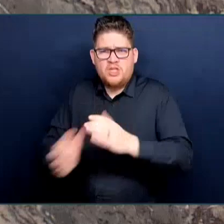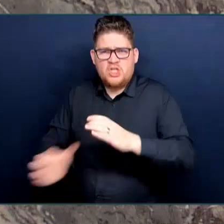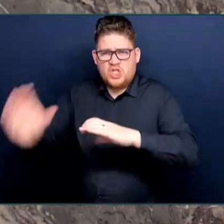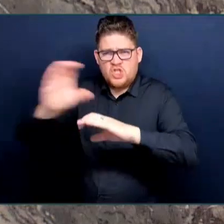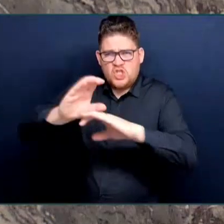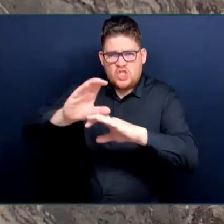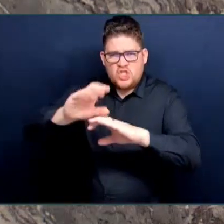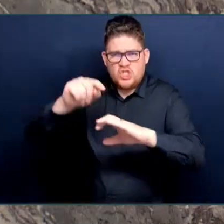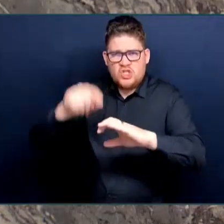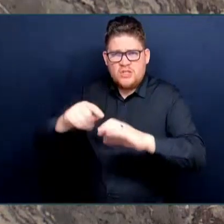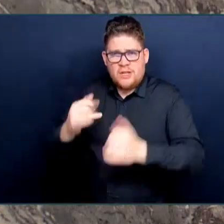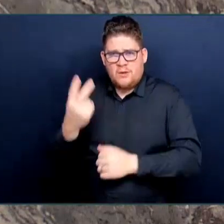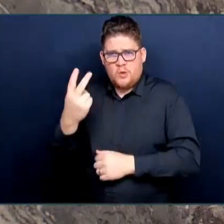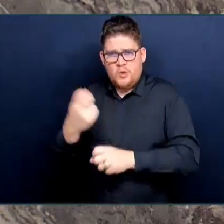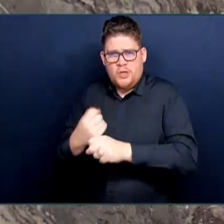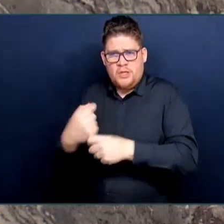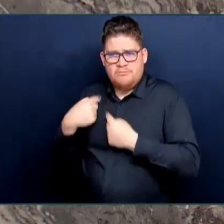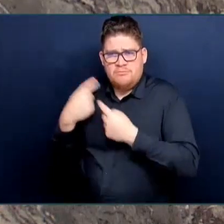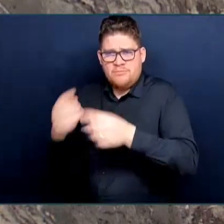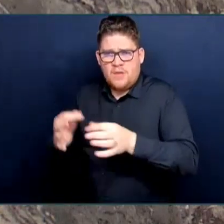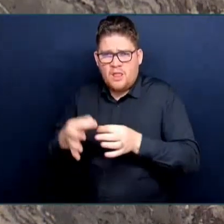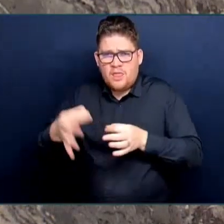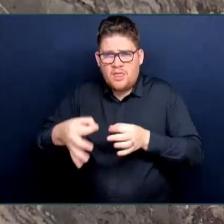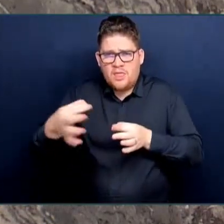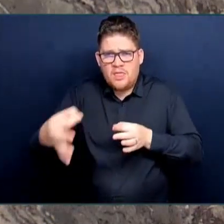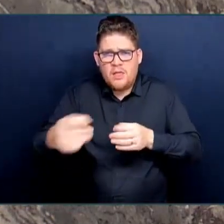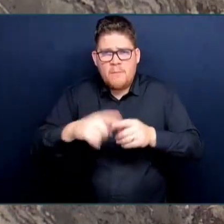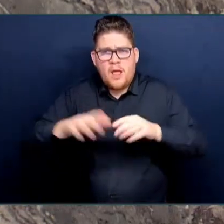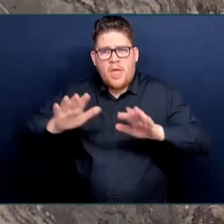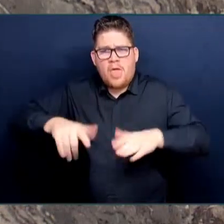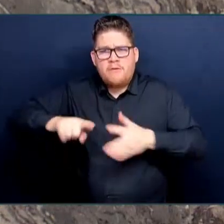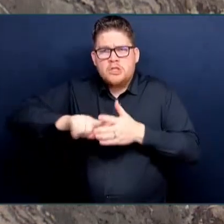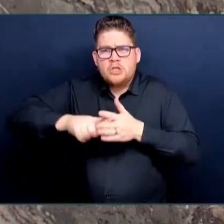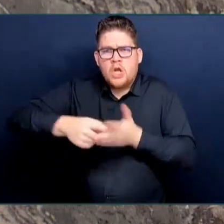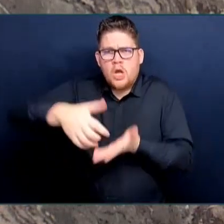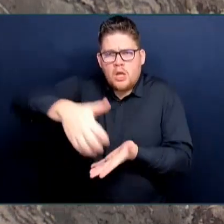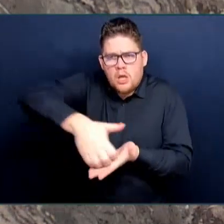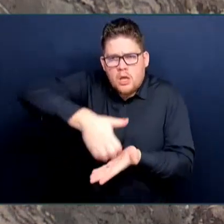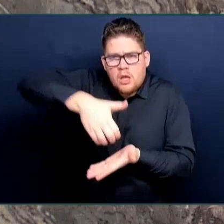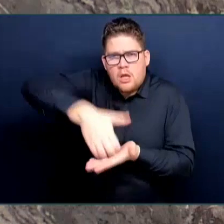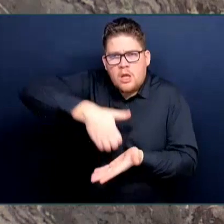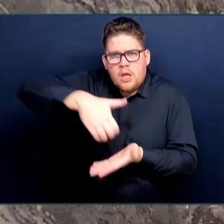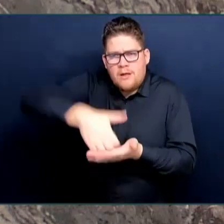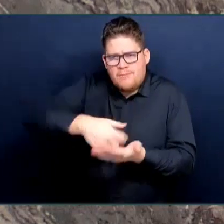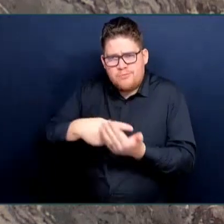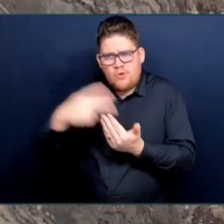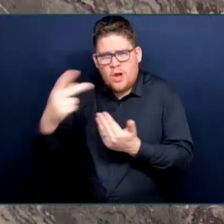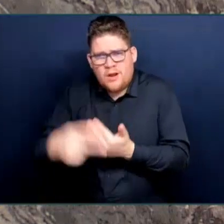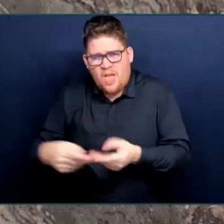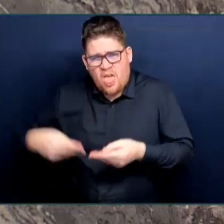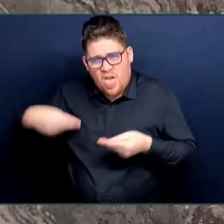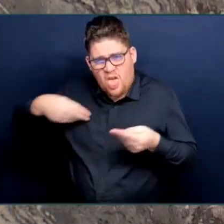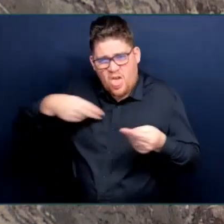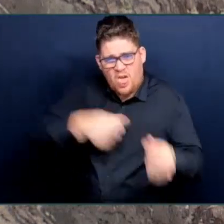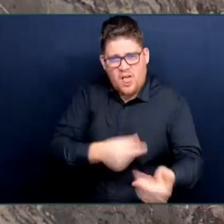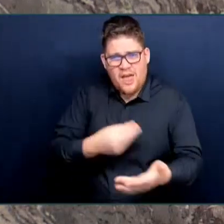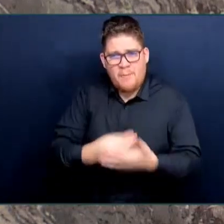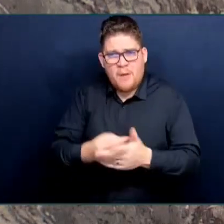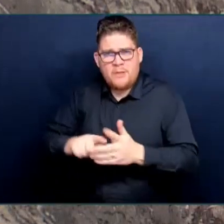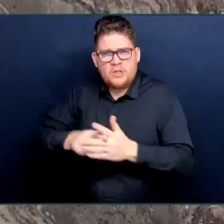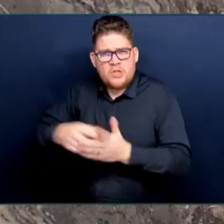this project yet. Headlines are already proclaiming the return of NDP fudget budgets, and we haven't even made it to the budget tomorrow.